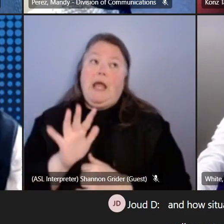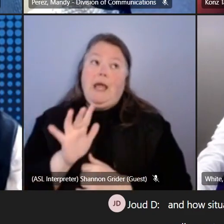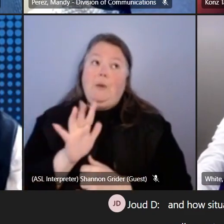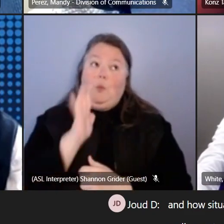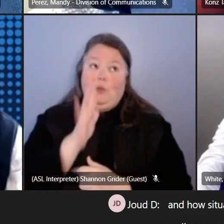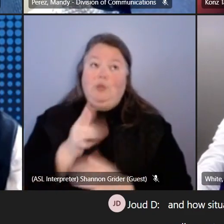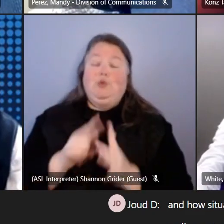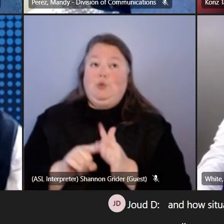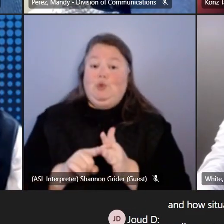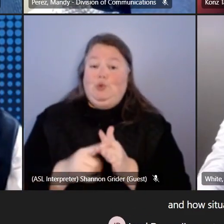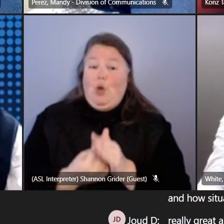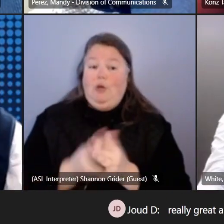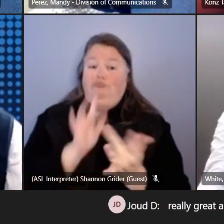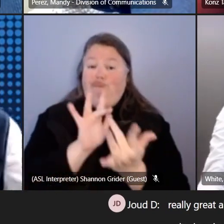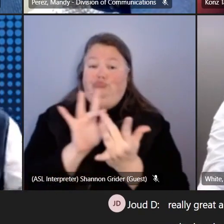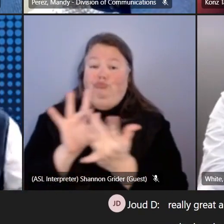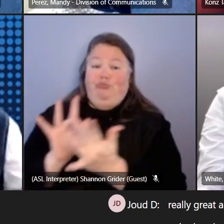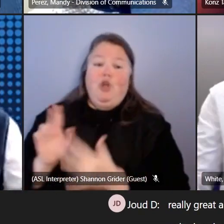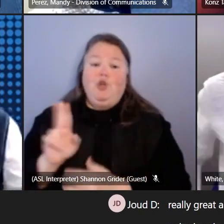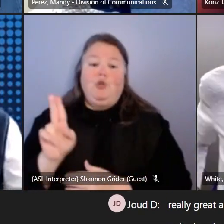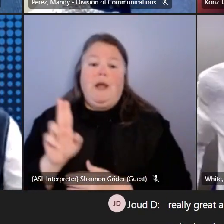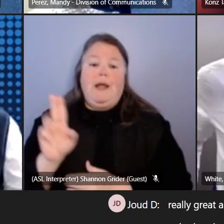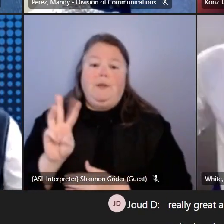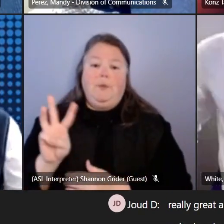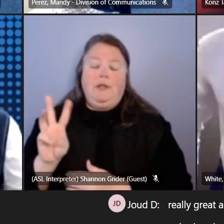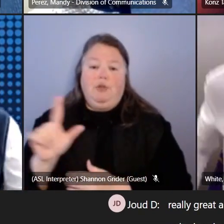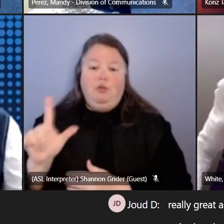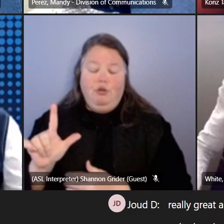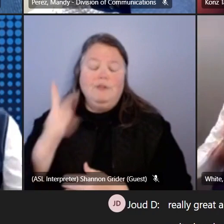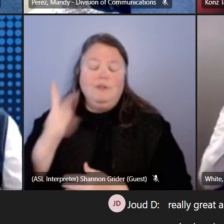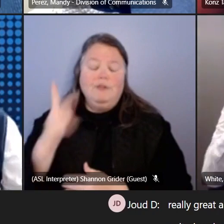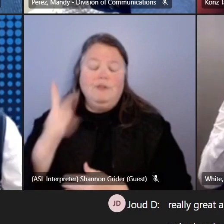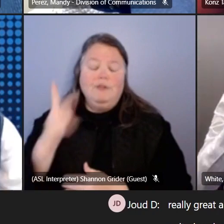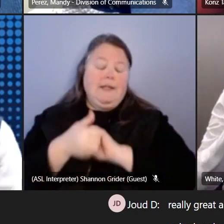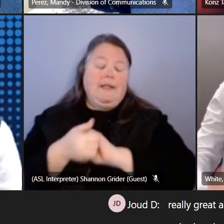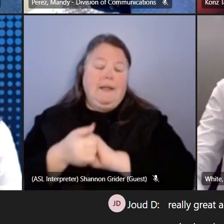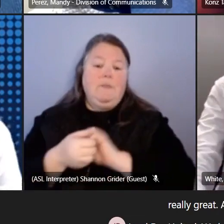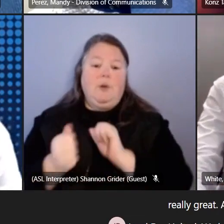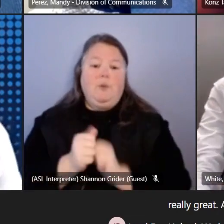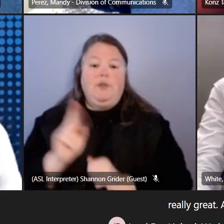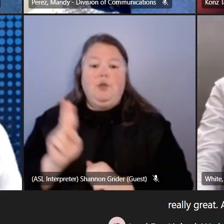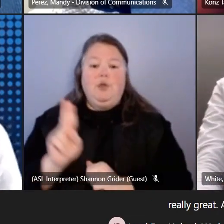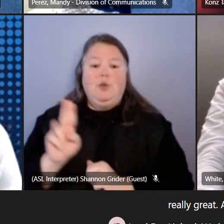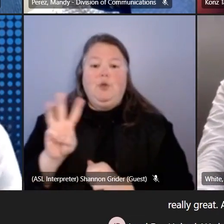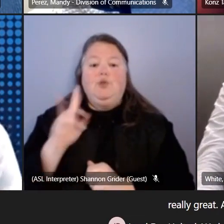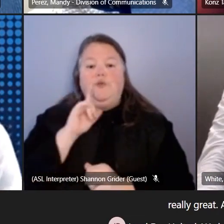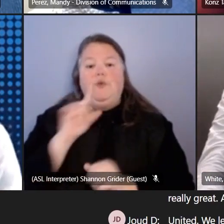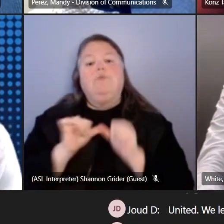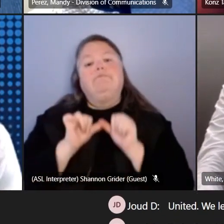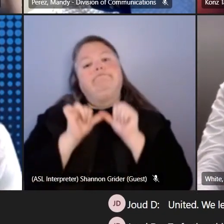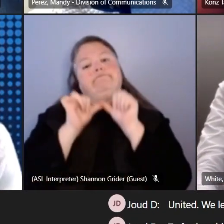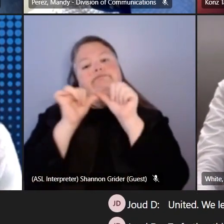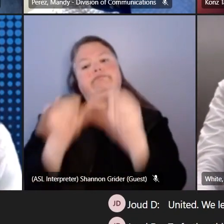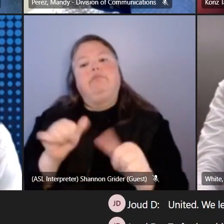start contacting United We Learn and seeing if I could collaborate with them to further this project.